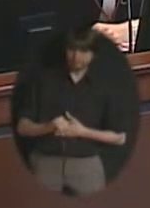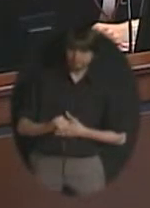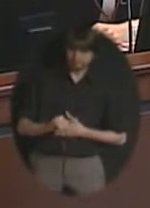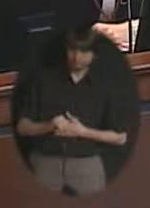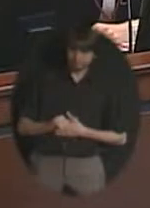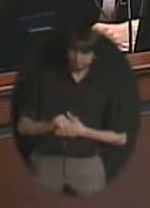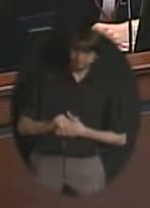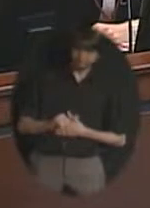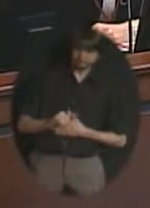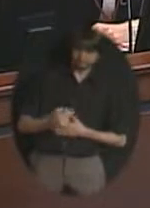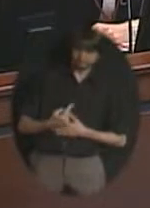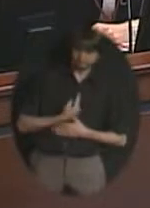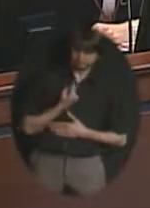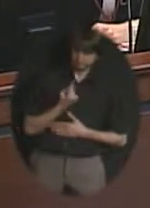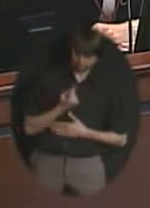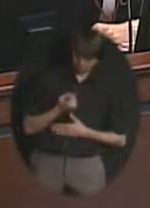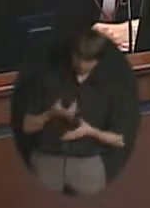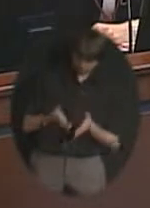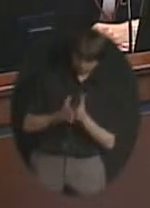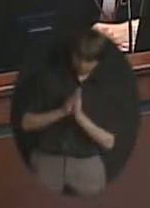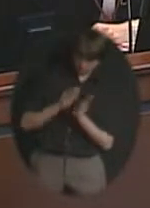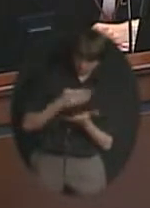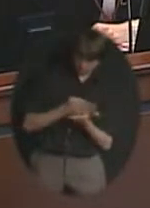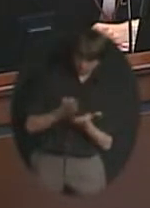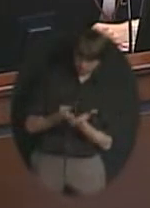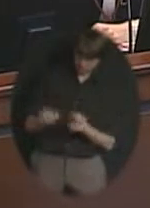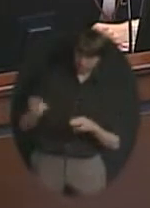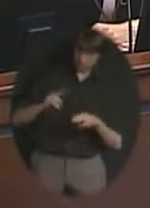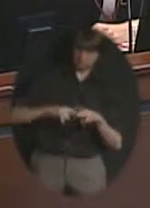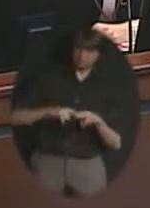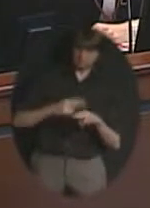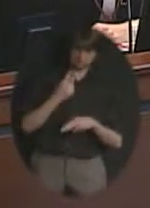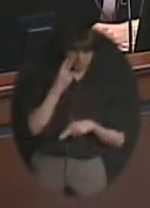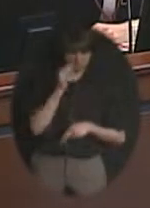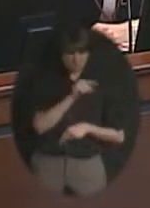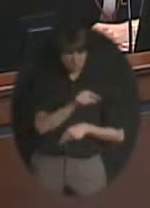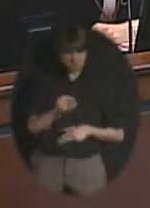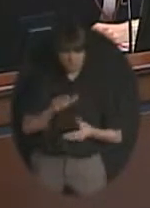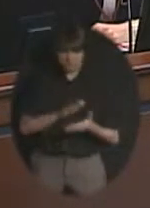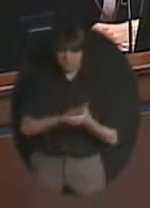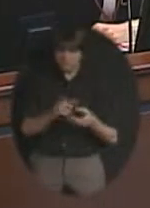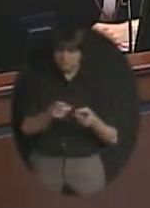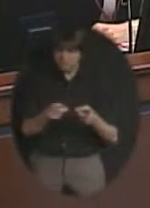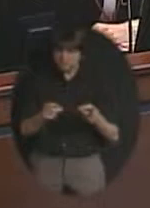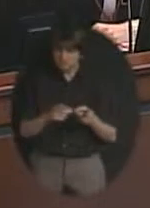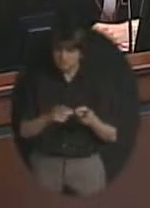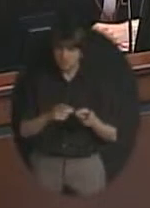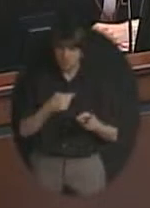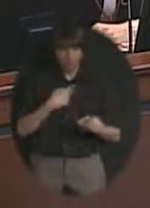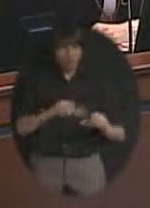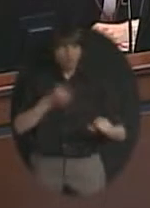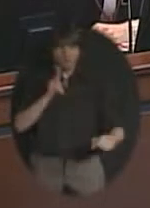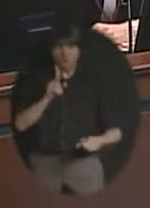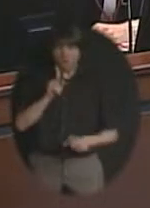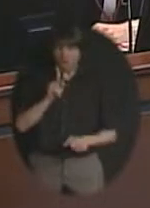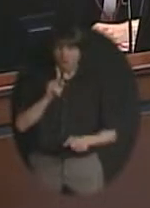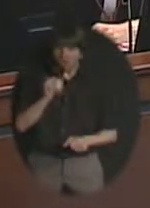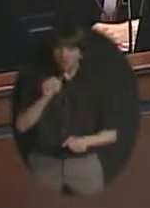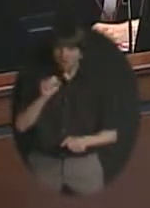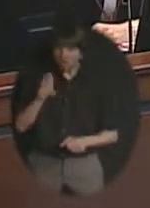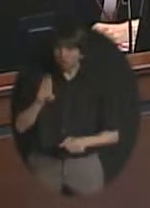increase when we see what's happened to the school districts so I'm not I'm not a proponent of getting out of KSB I just think we ought to not